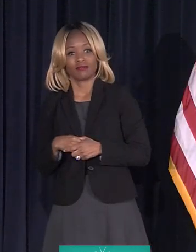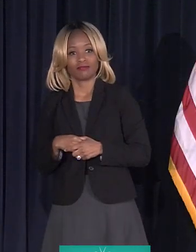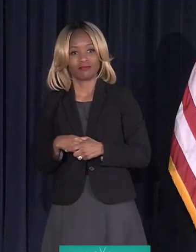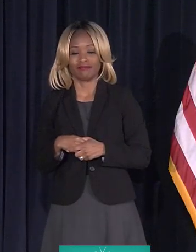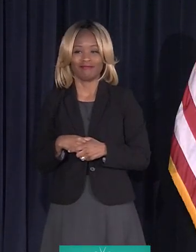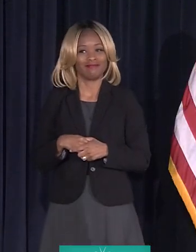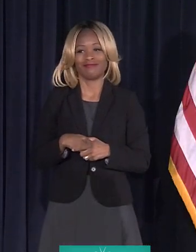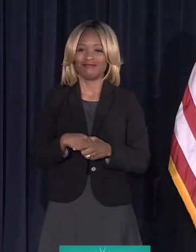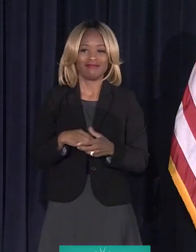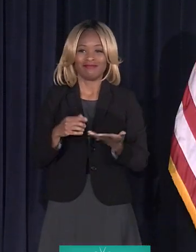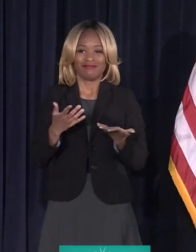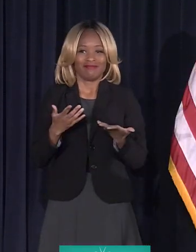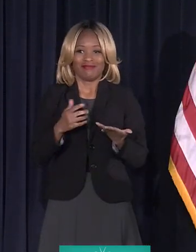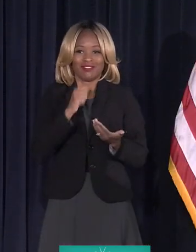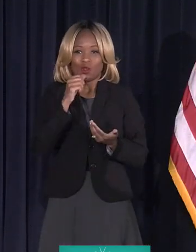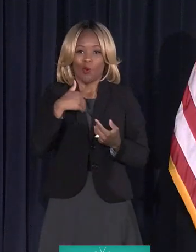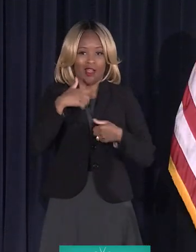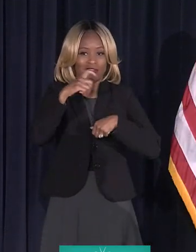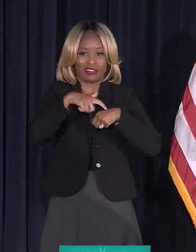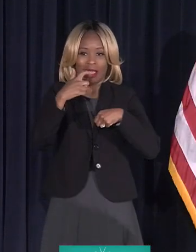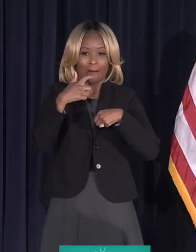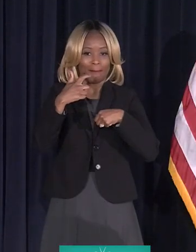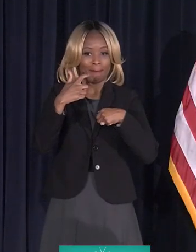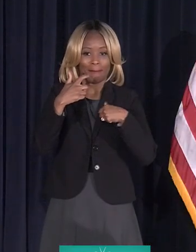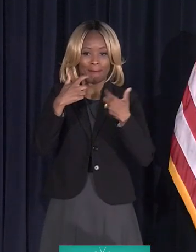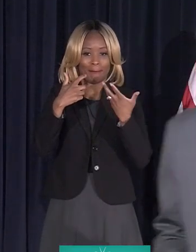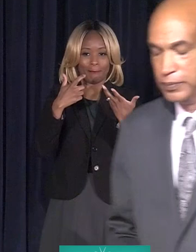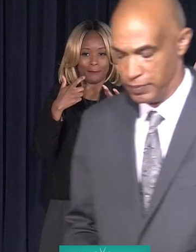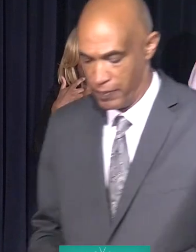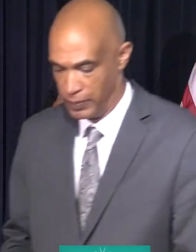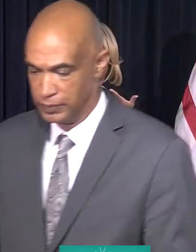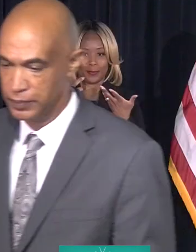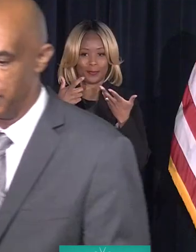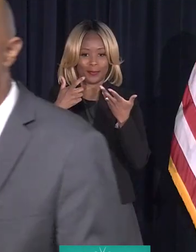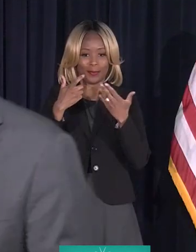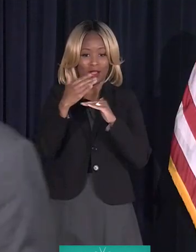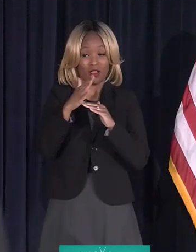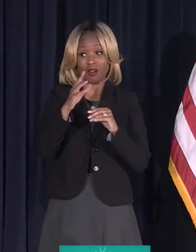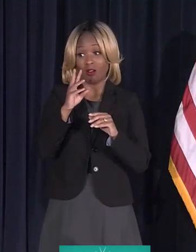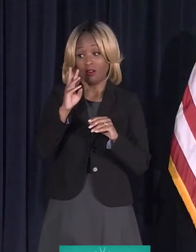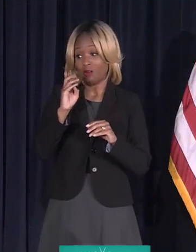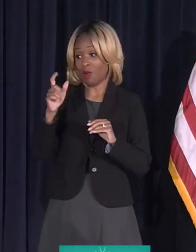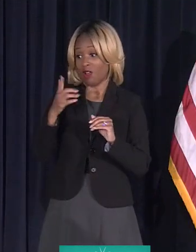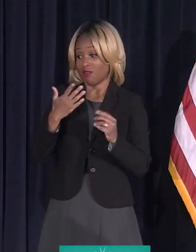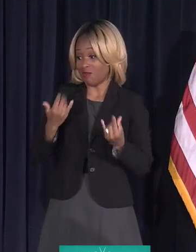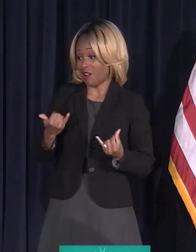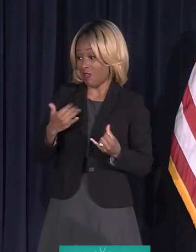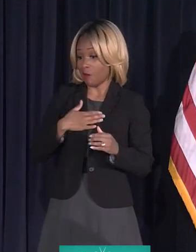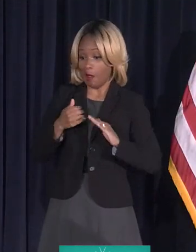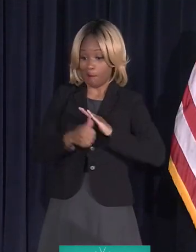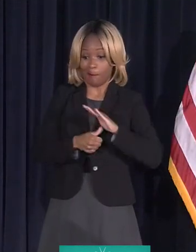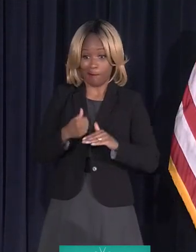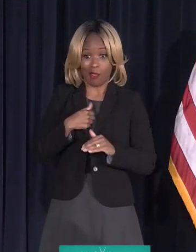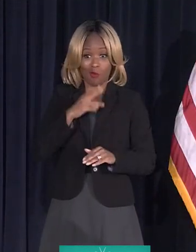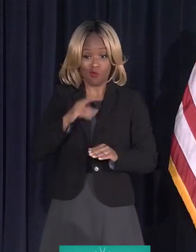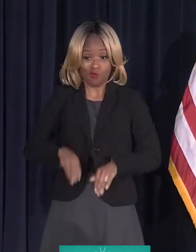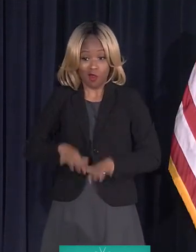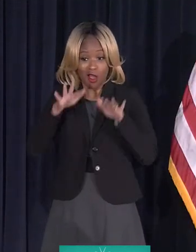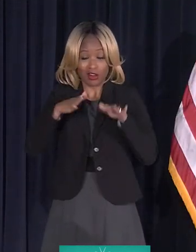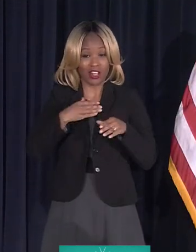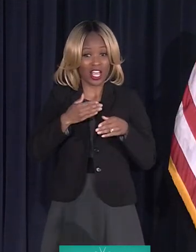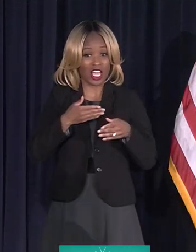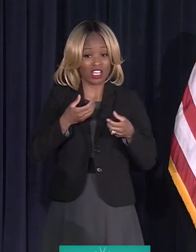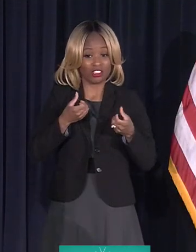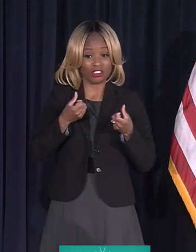Don't have a timeline just yet, sir. So here's... Well, my basement's got water in it right now. And my driveway's got green